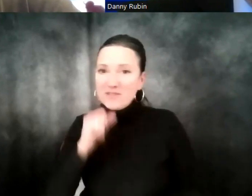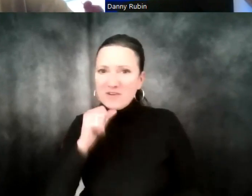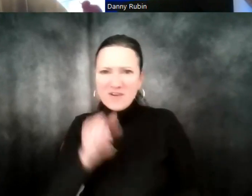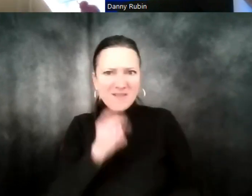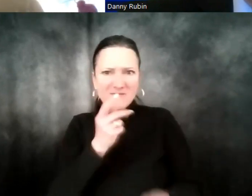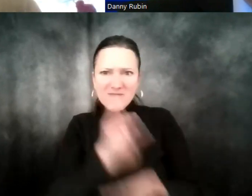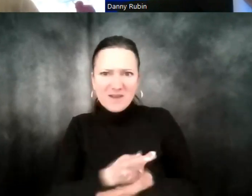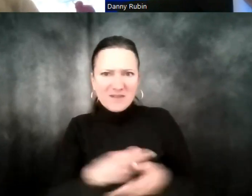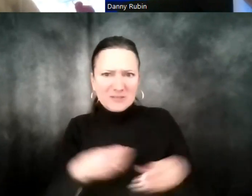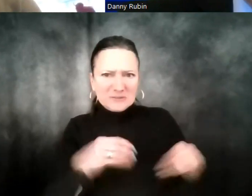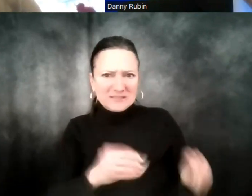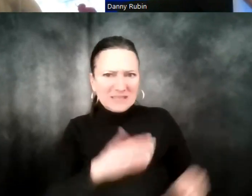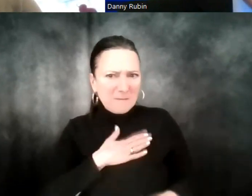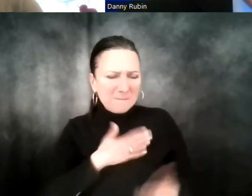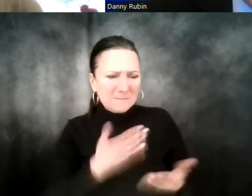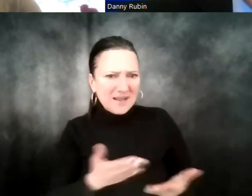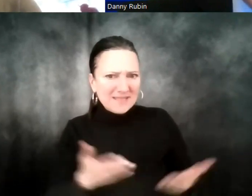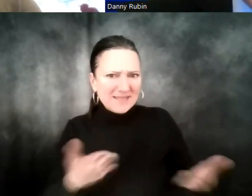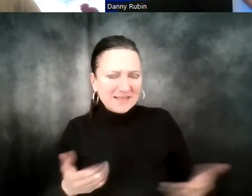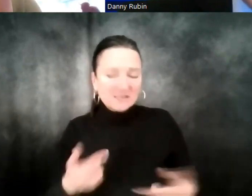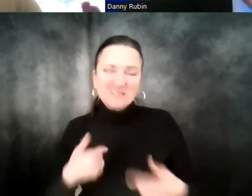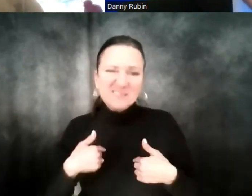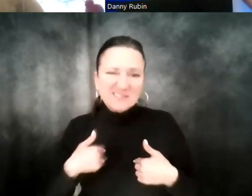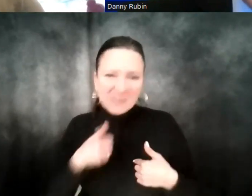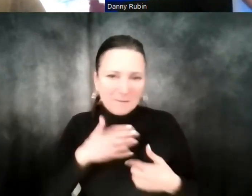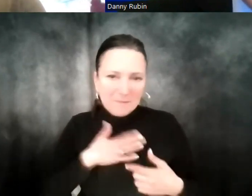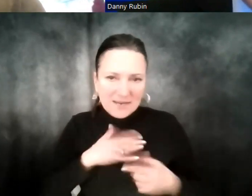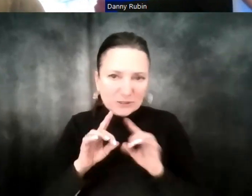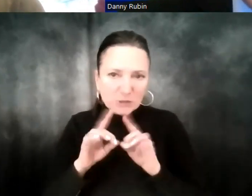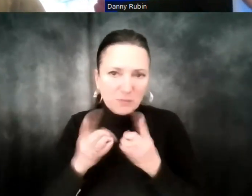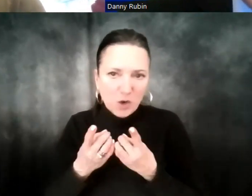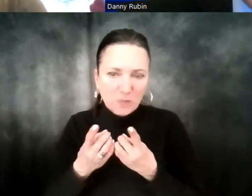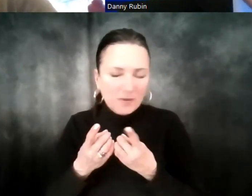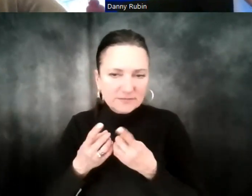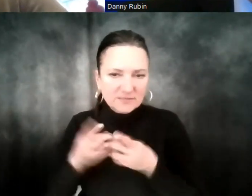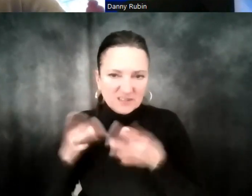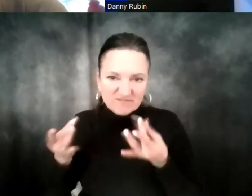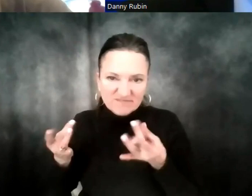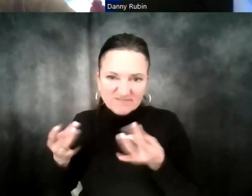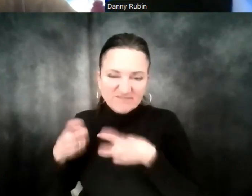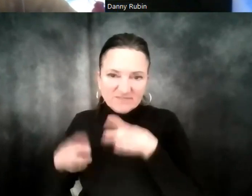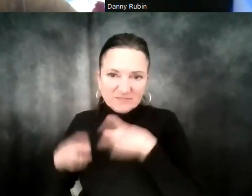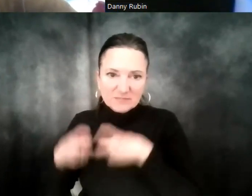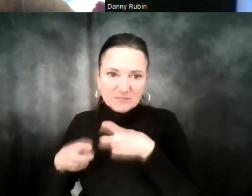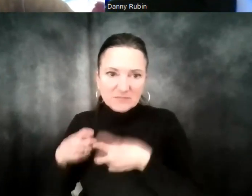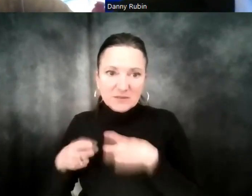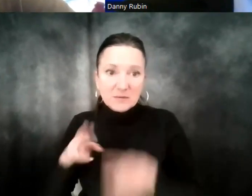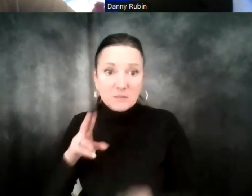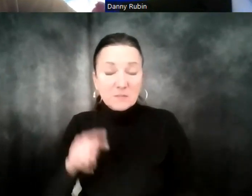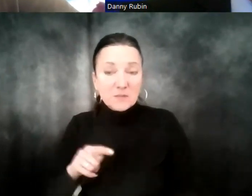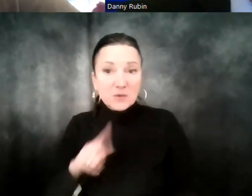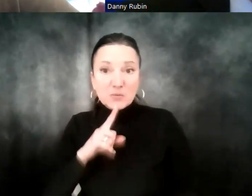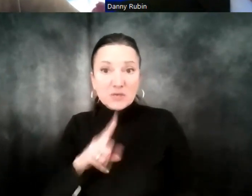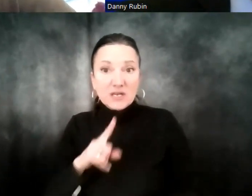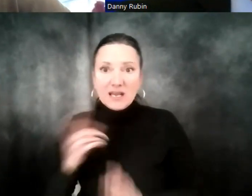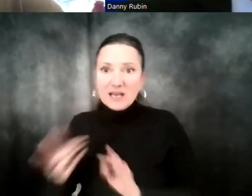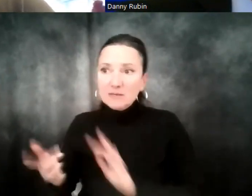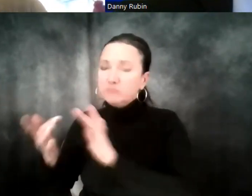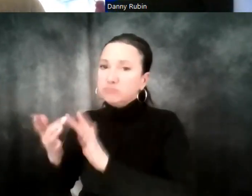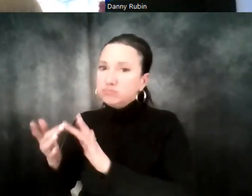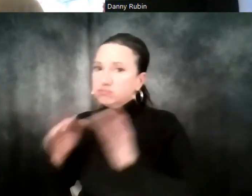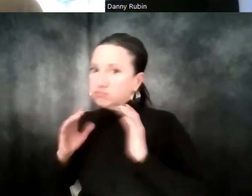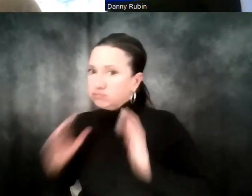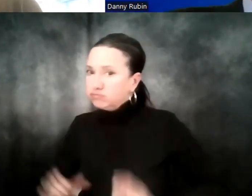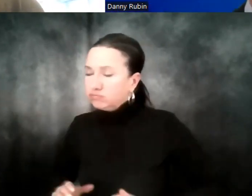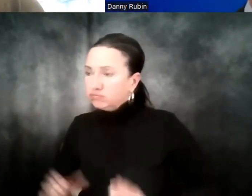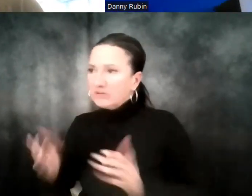can reach out to me. But even though it's not my department in terms of this problem, I still set up time to talk to the client and see what resources can